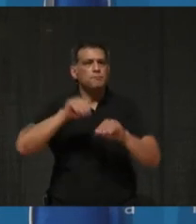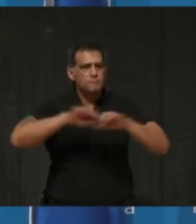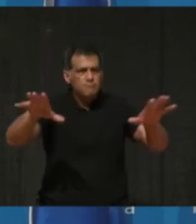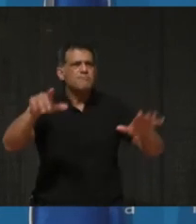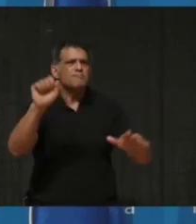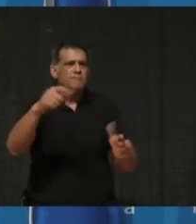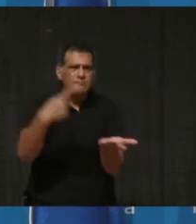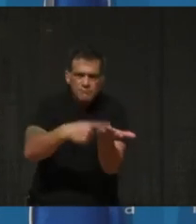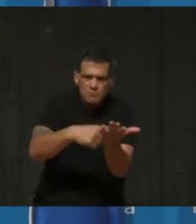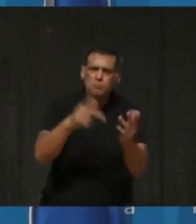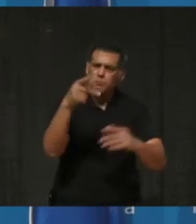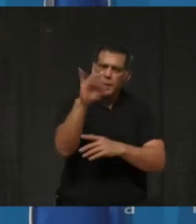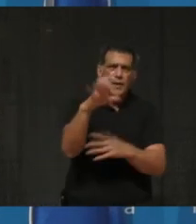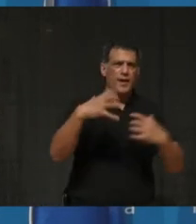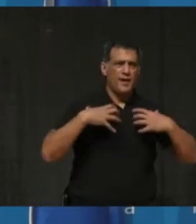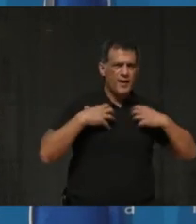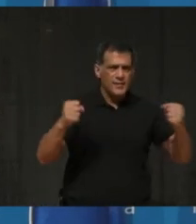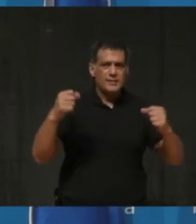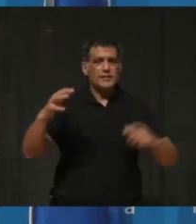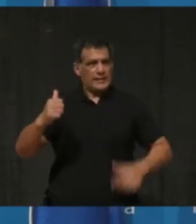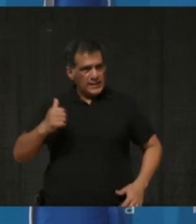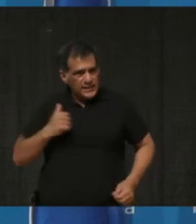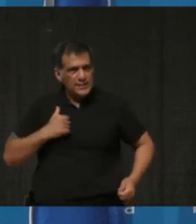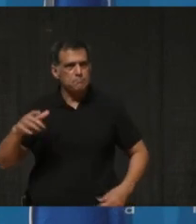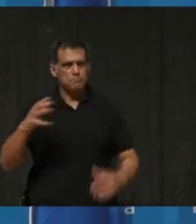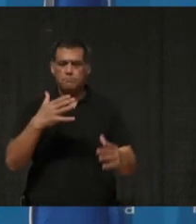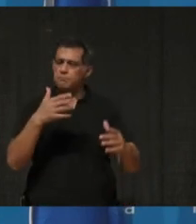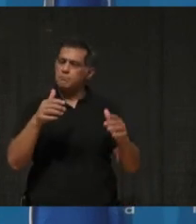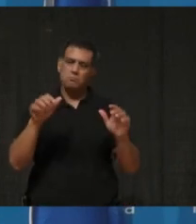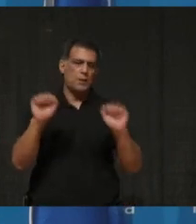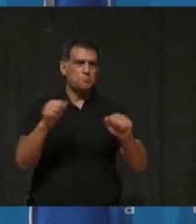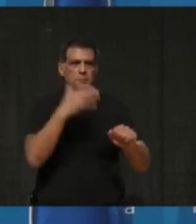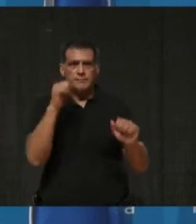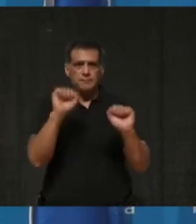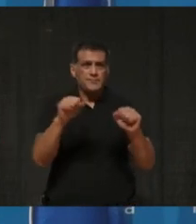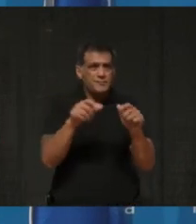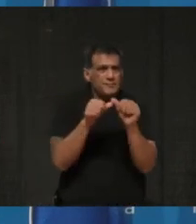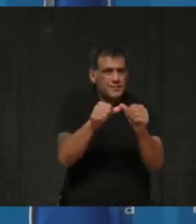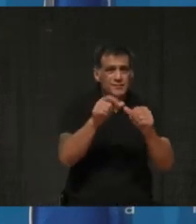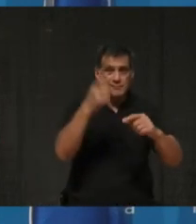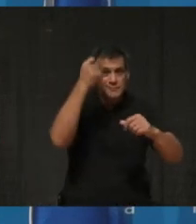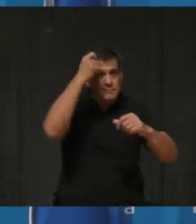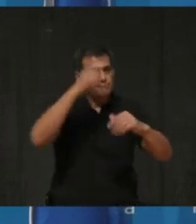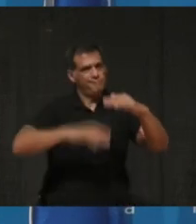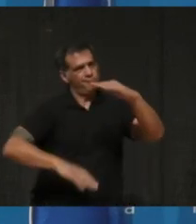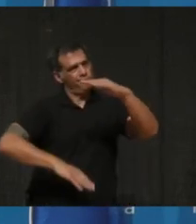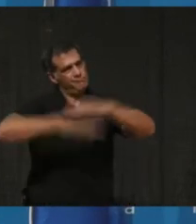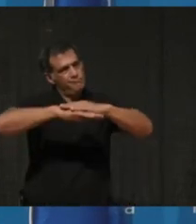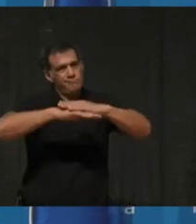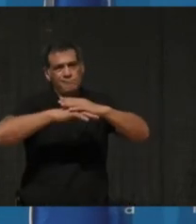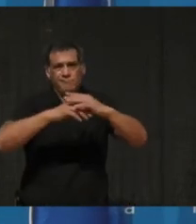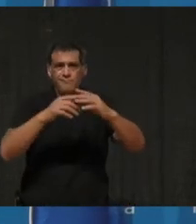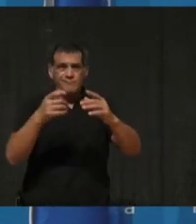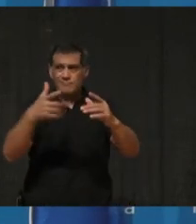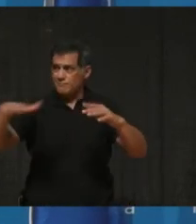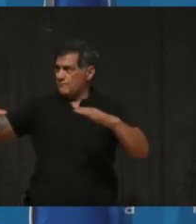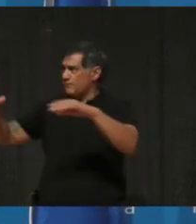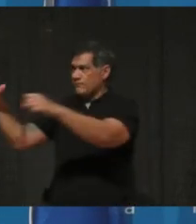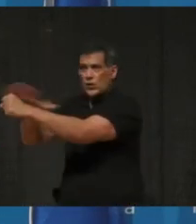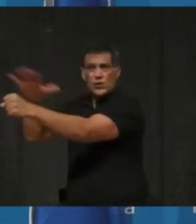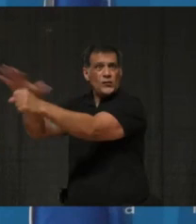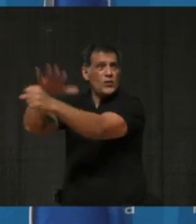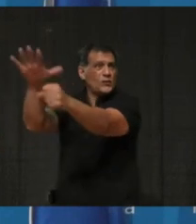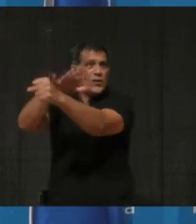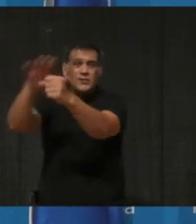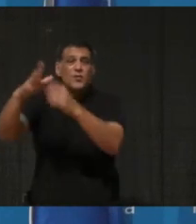Agency of Canada to their best possible ability. Of course, there are capacity issues with that as well. So they are there. But in cases